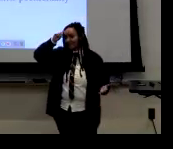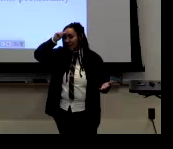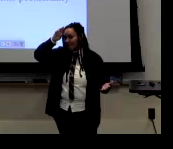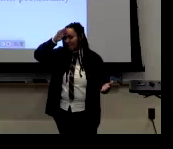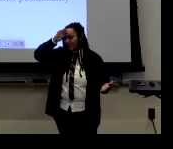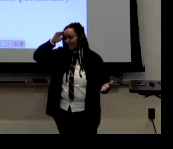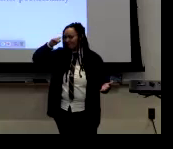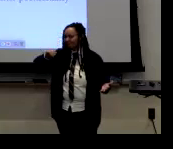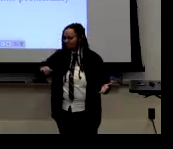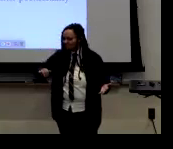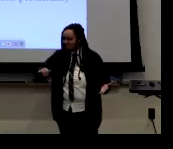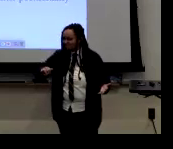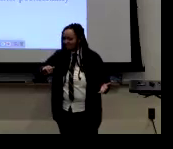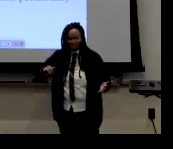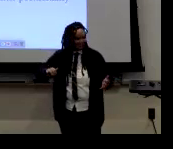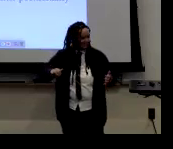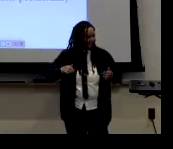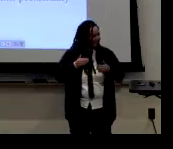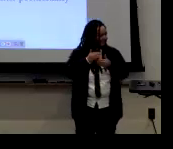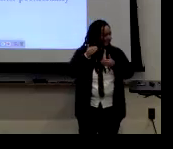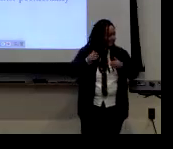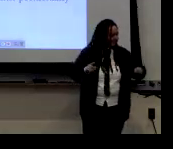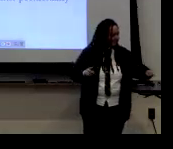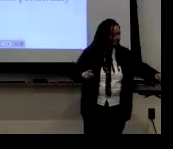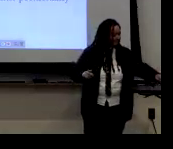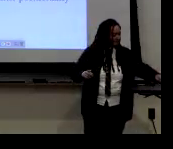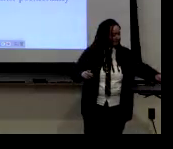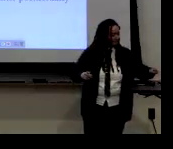Almost. Look. You know, it's like a tomboy.